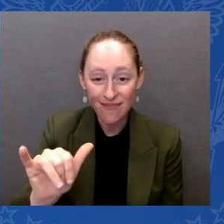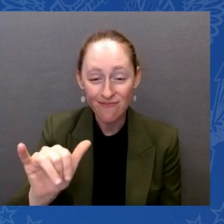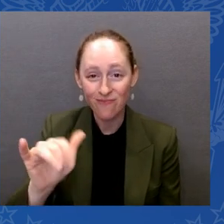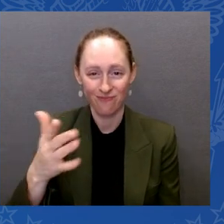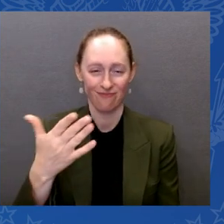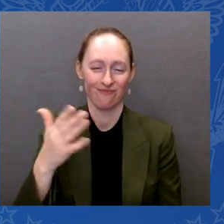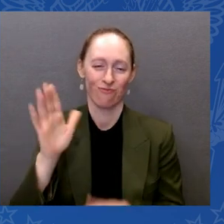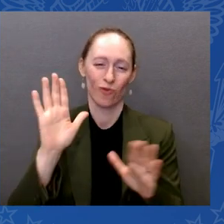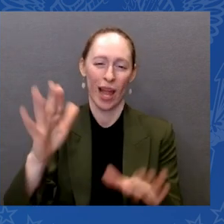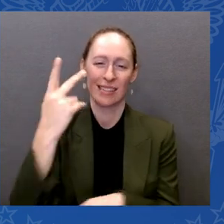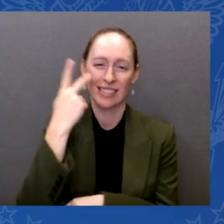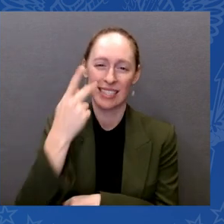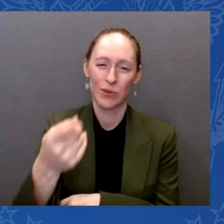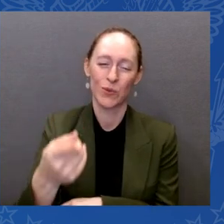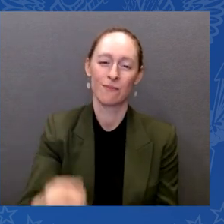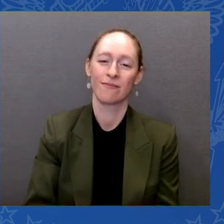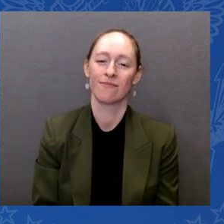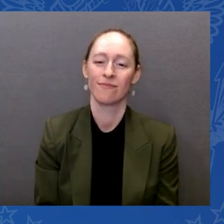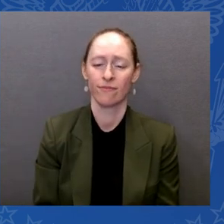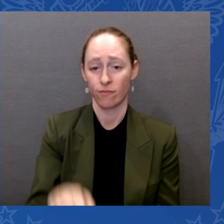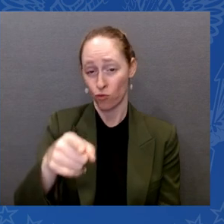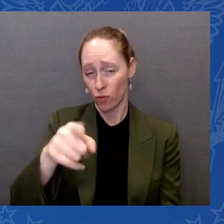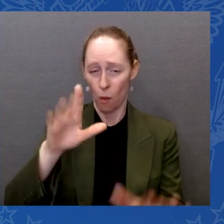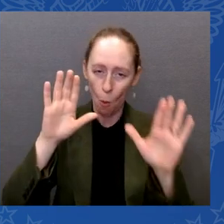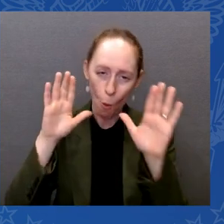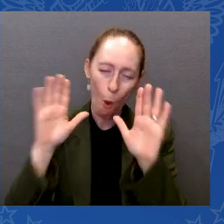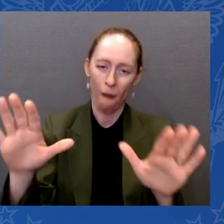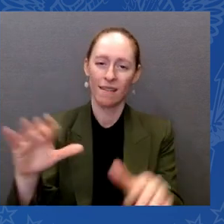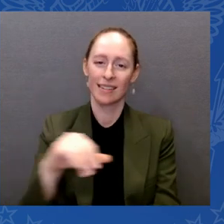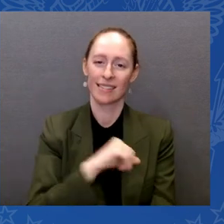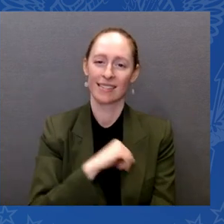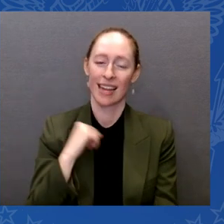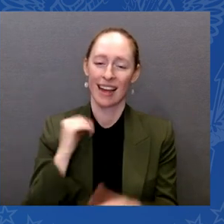really, genuinely a hero. They're a war hero.